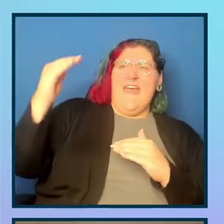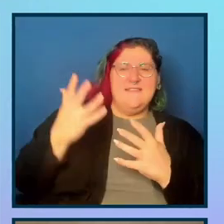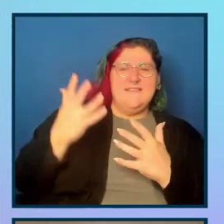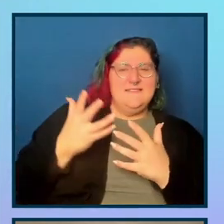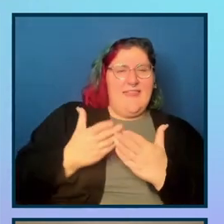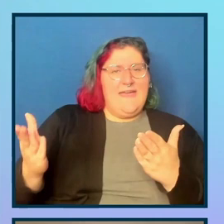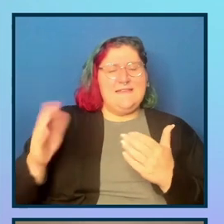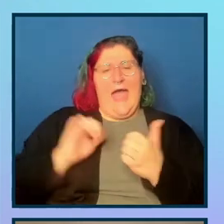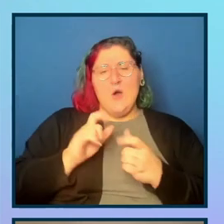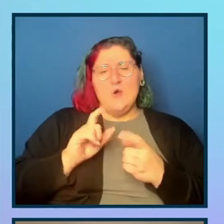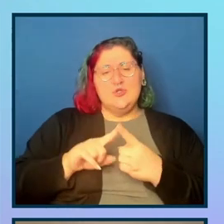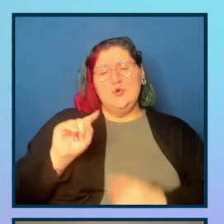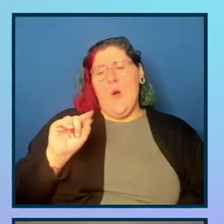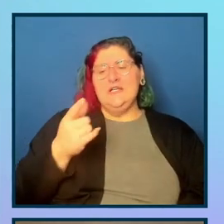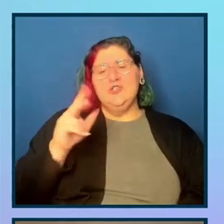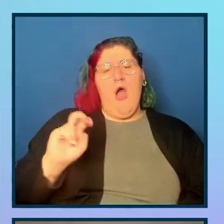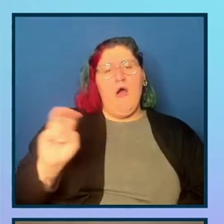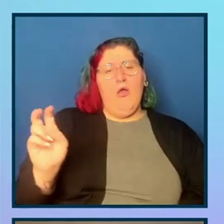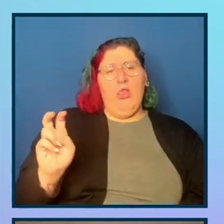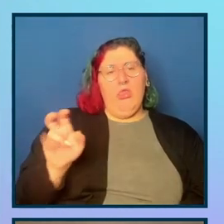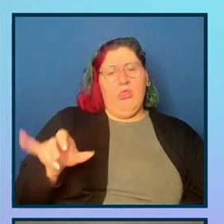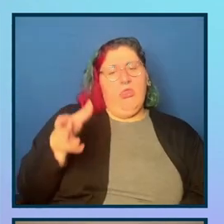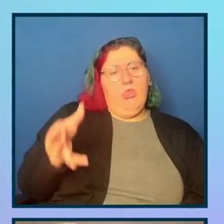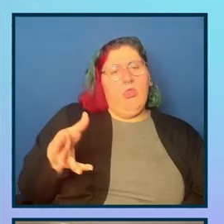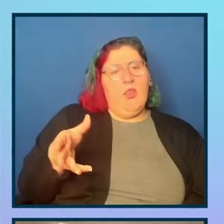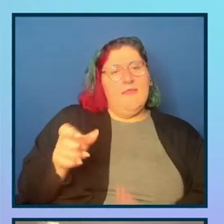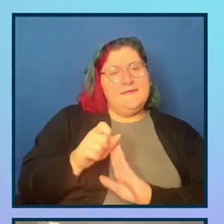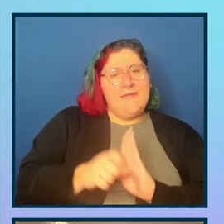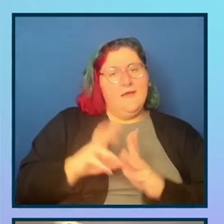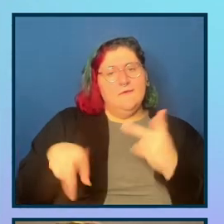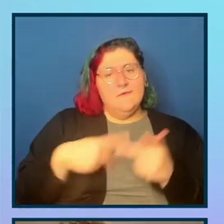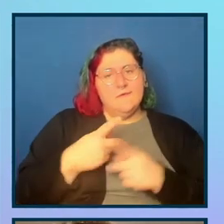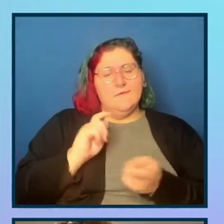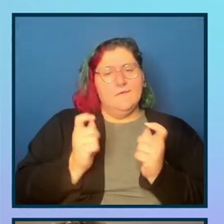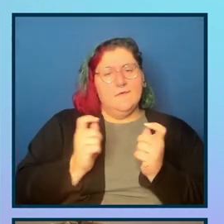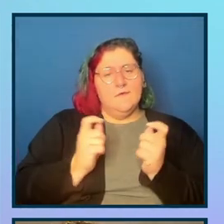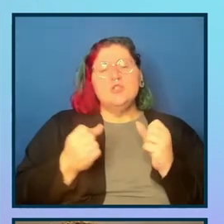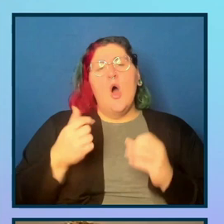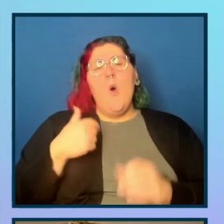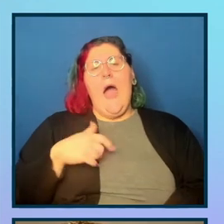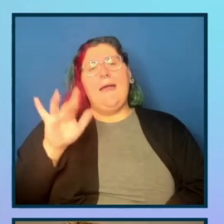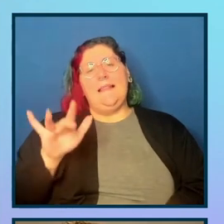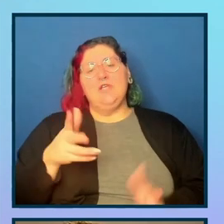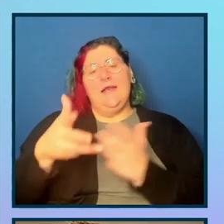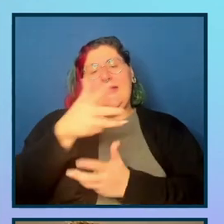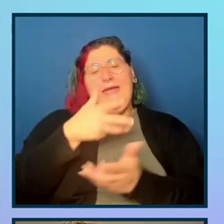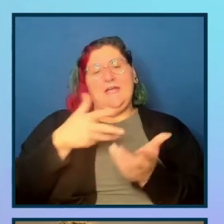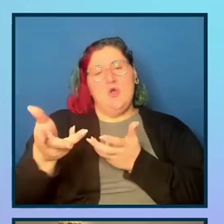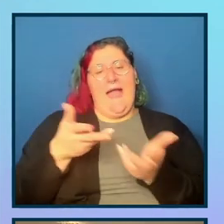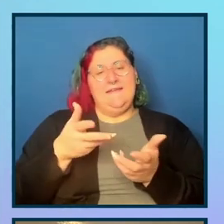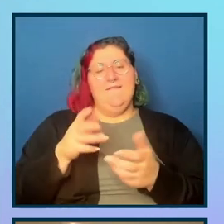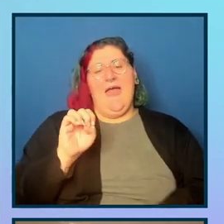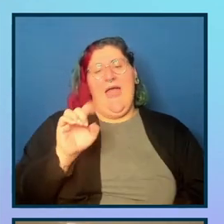or expanded. So let's take a look. So I clicked on, um, interactive elements, five issues and same, same, uh, UI view that we had.